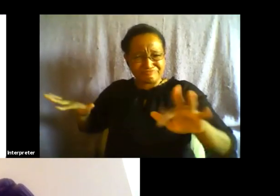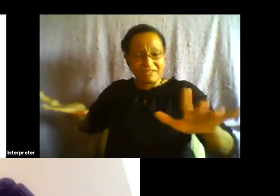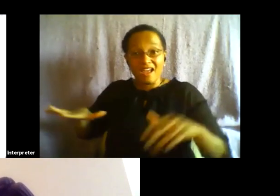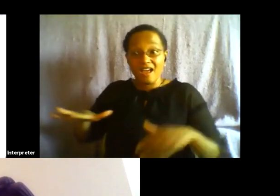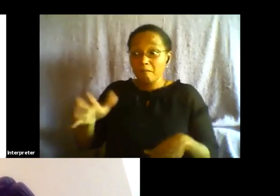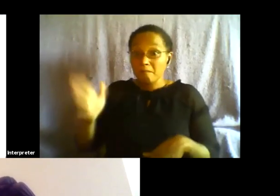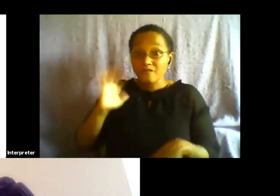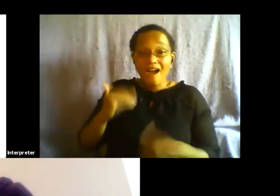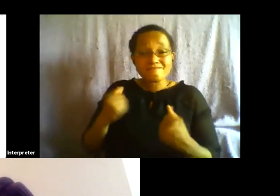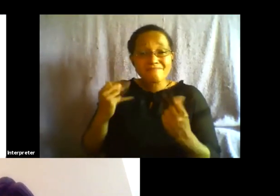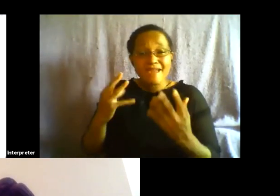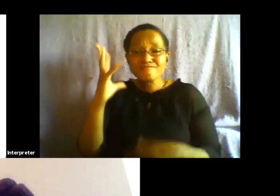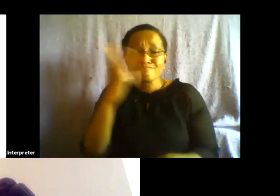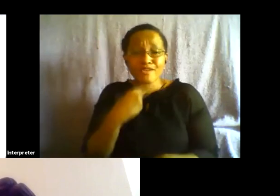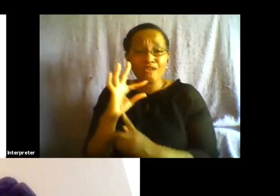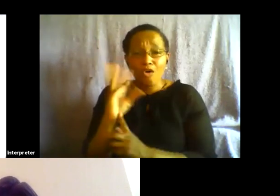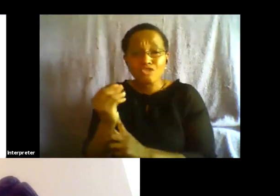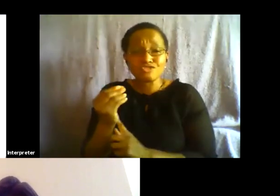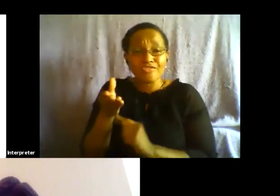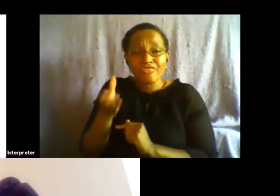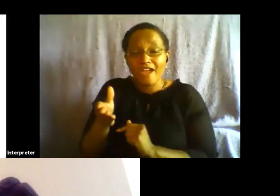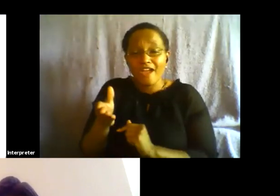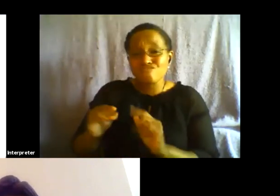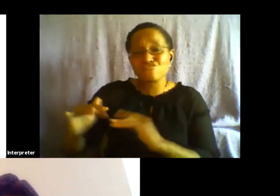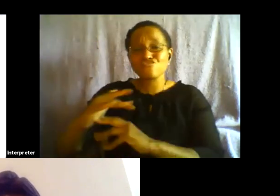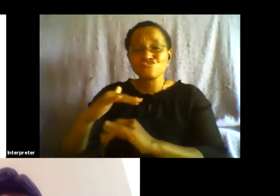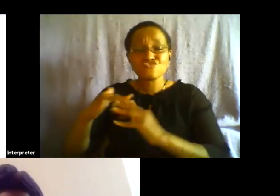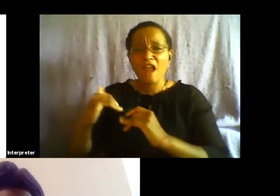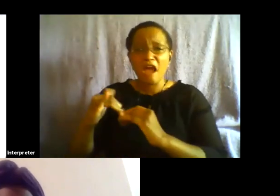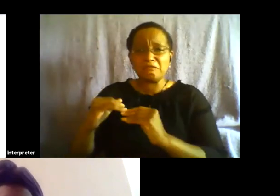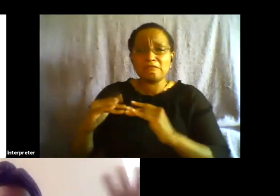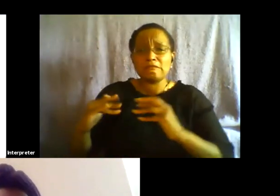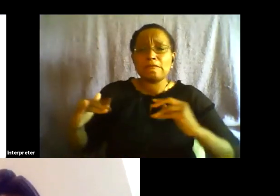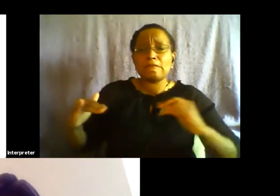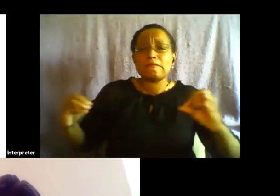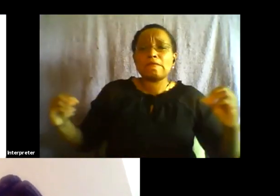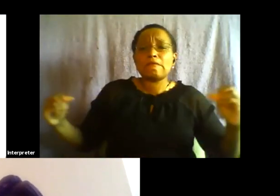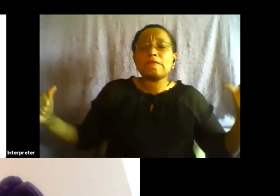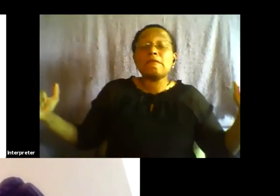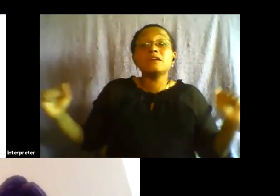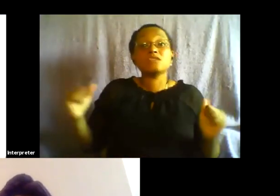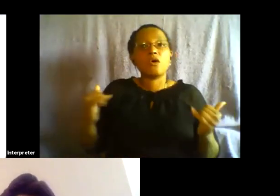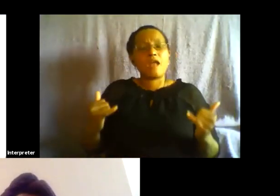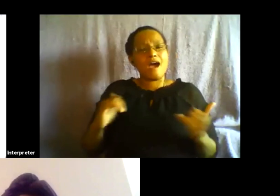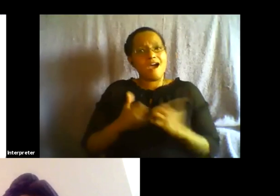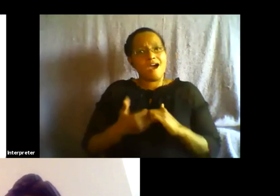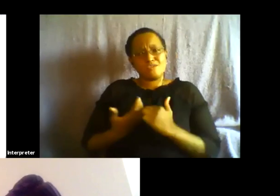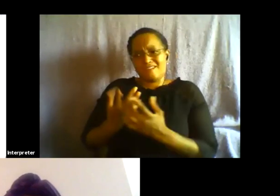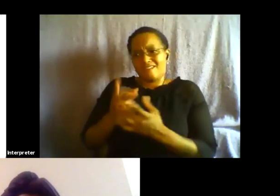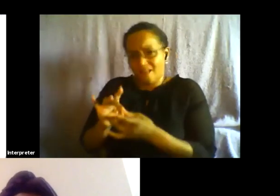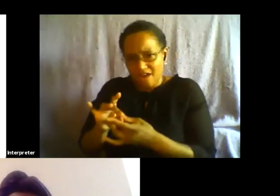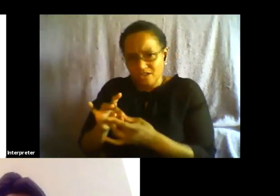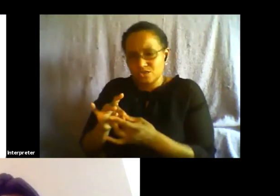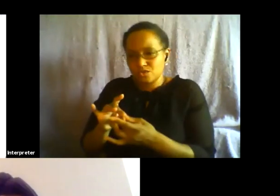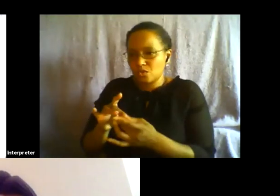and you know honoring them and connecting back to what has happened and who was there before